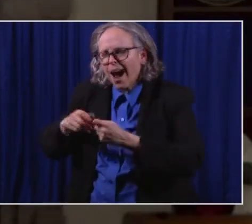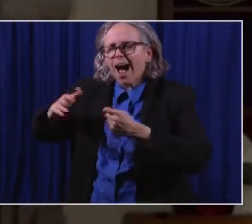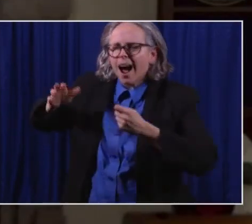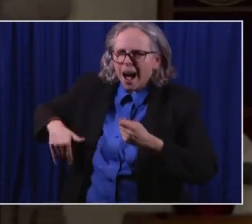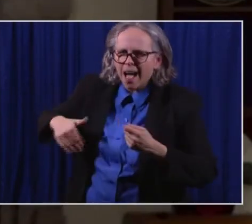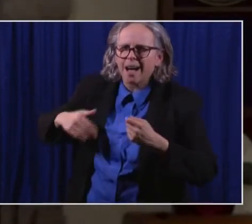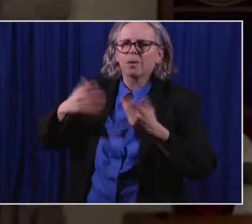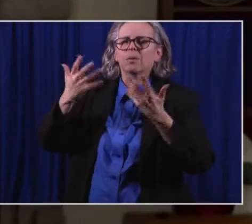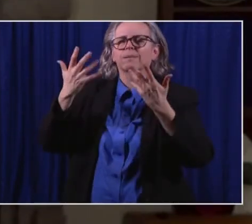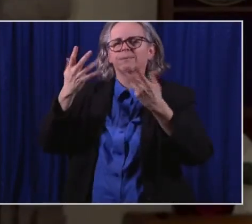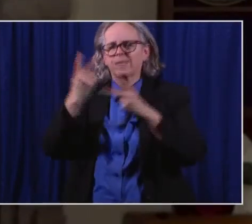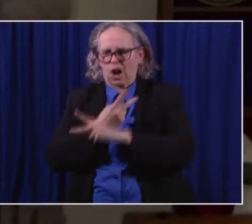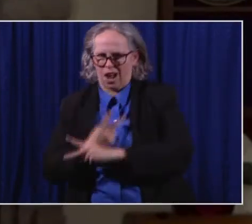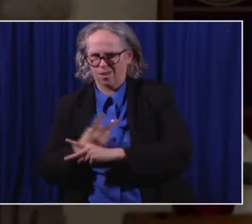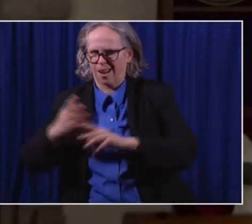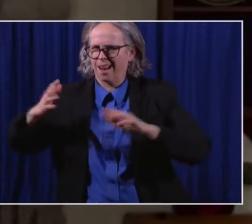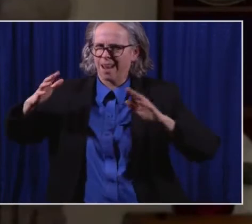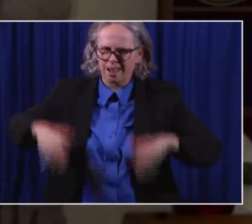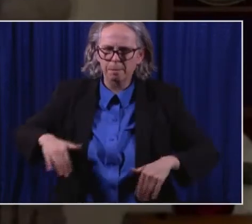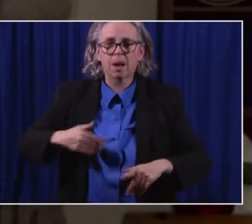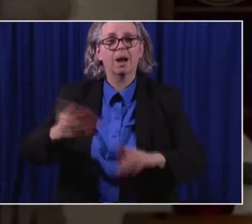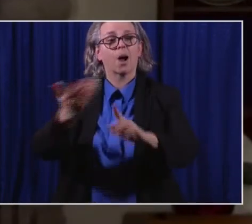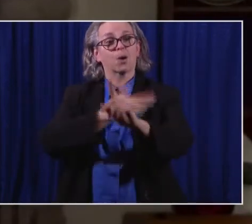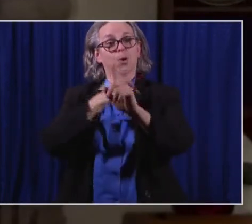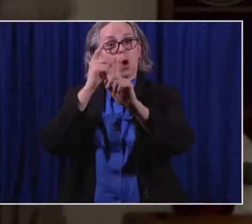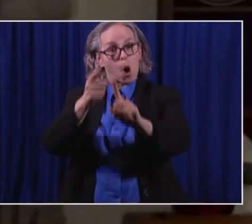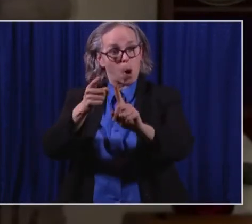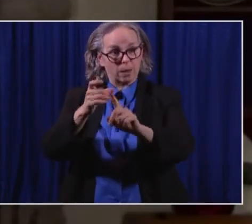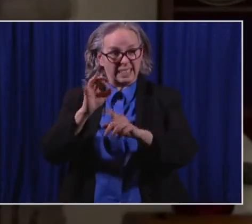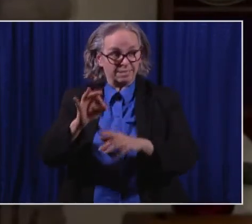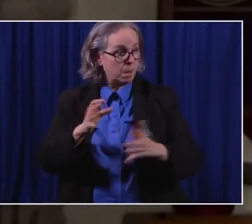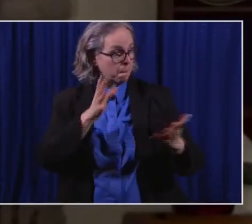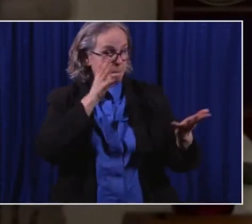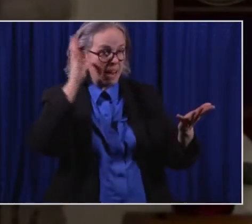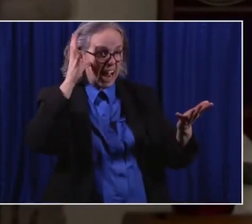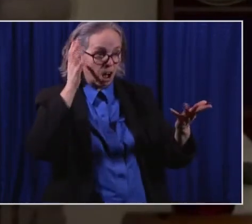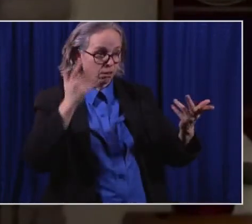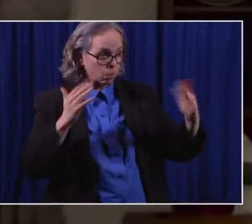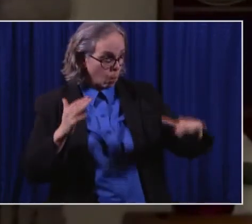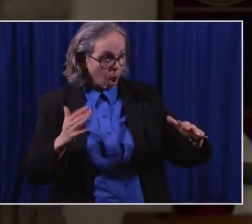if the parents want them to be, back by March, March 1st.